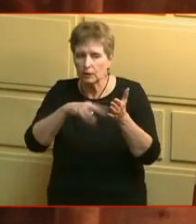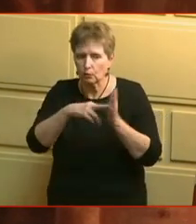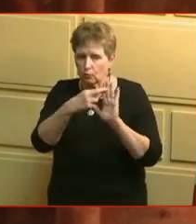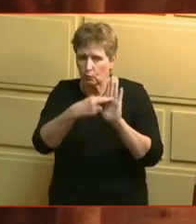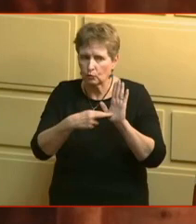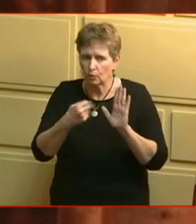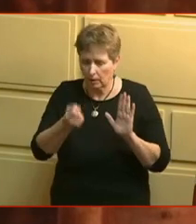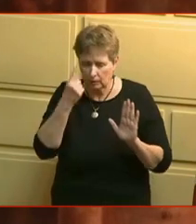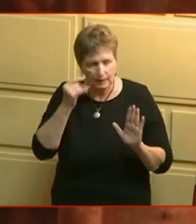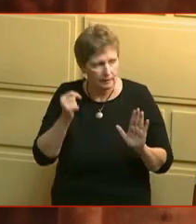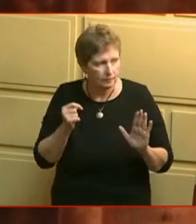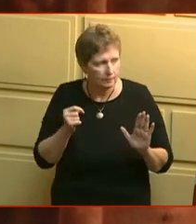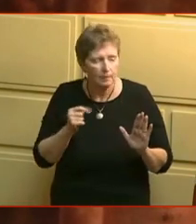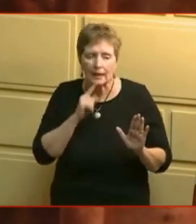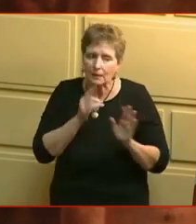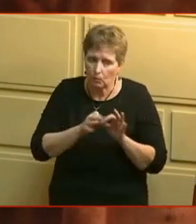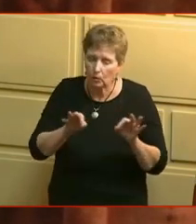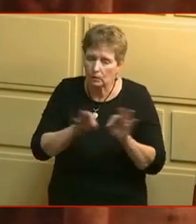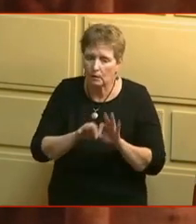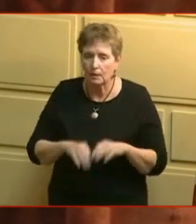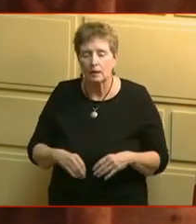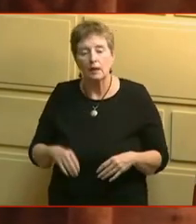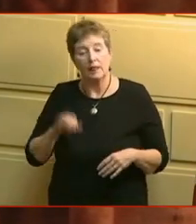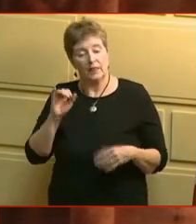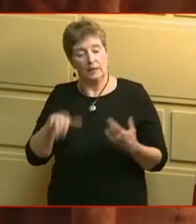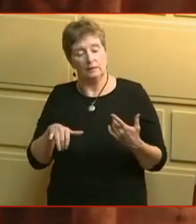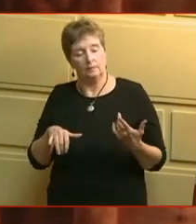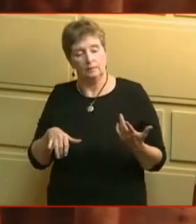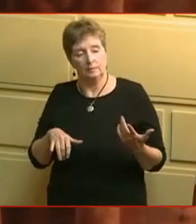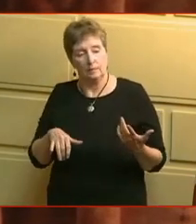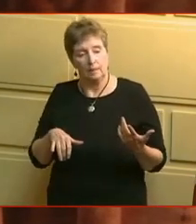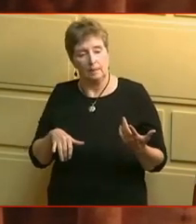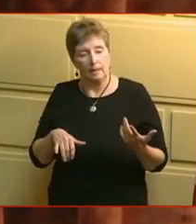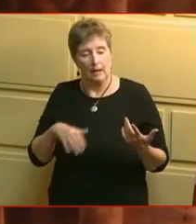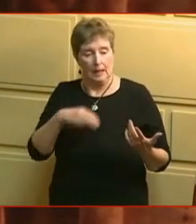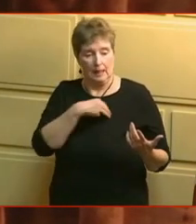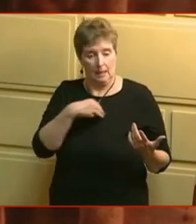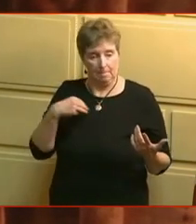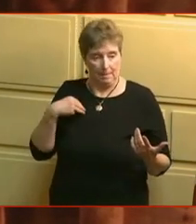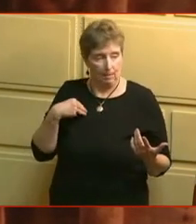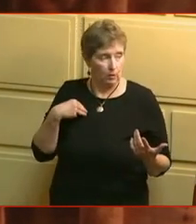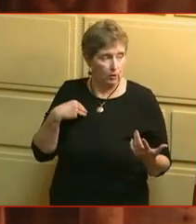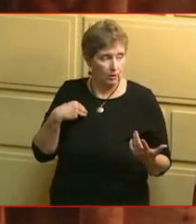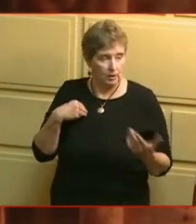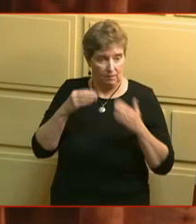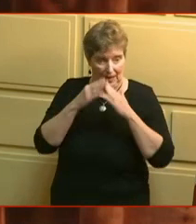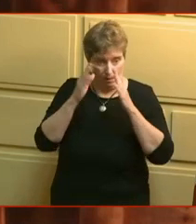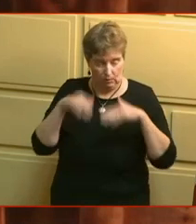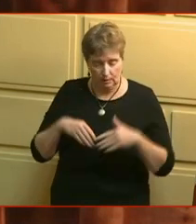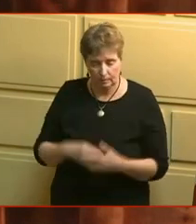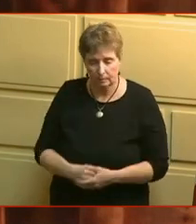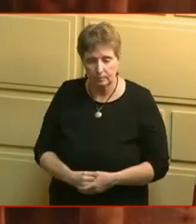can understand, and it's important, is that the member so-calling the House